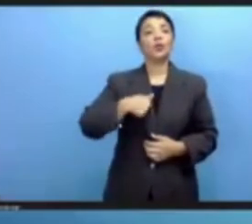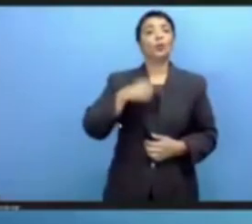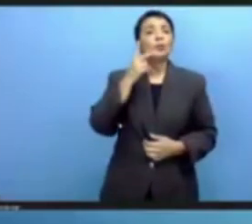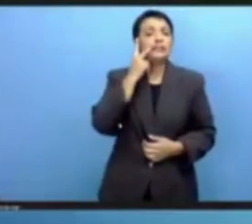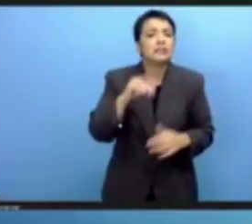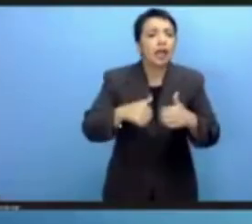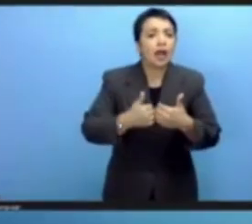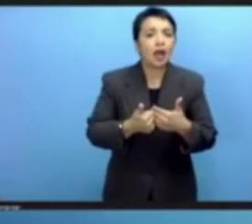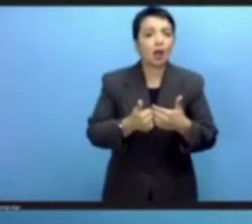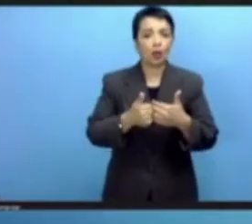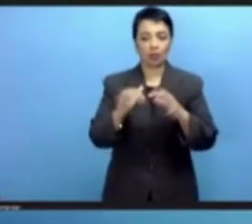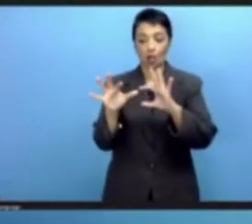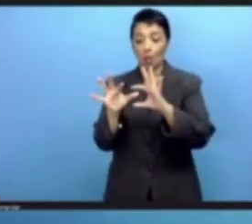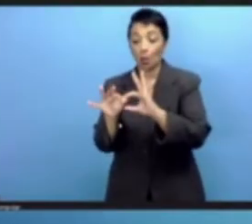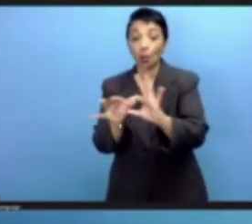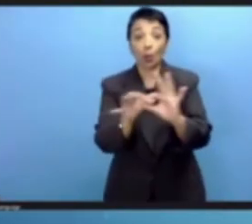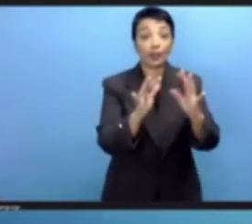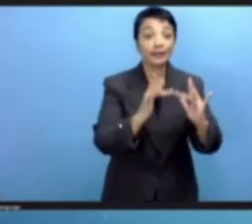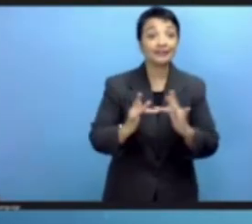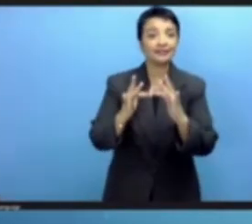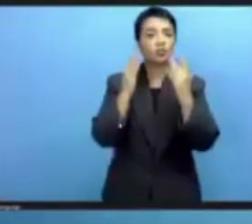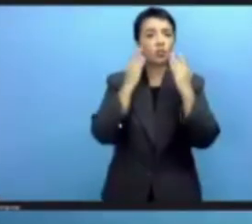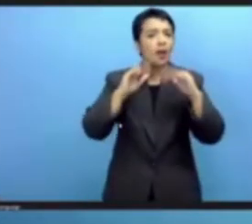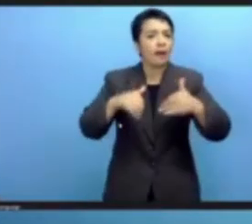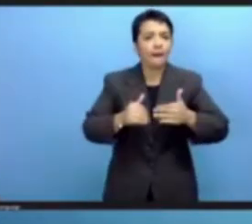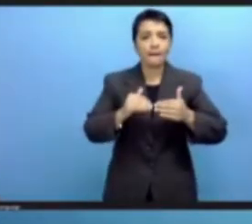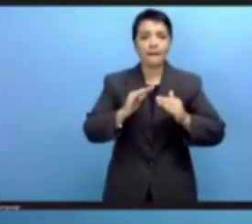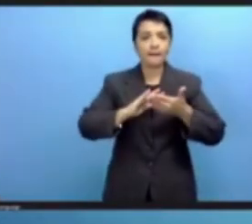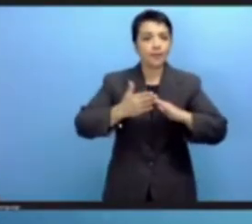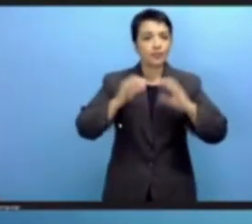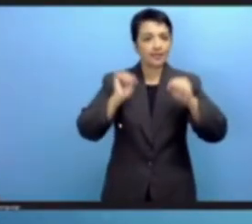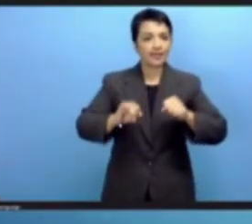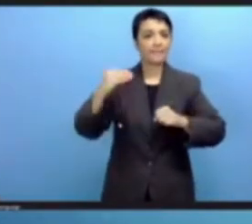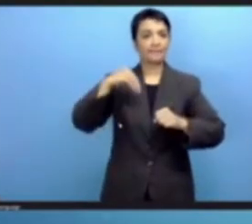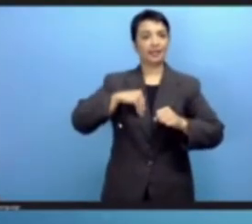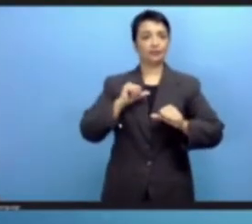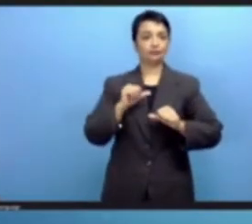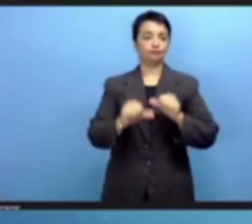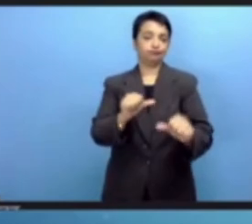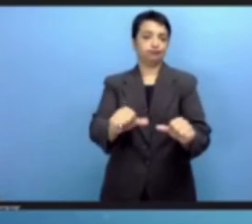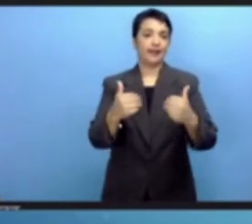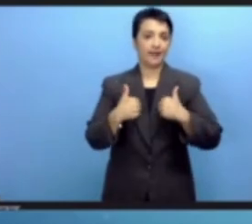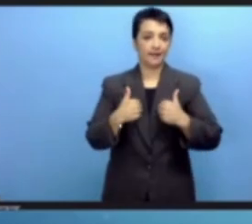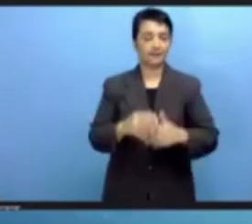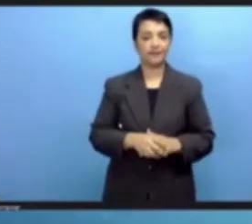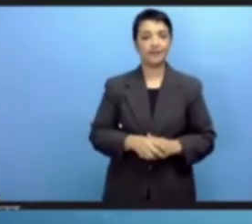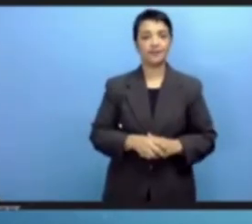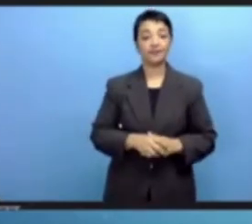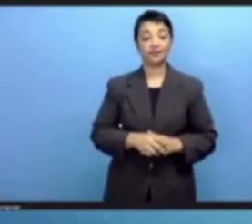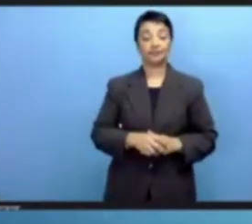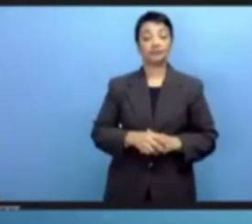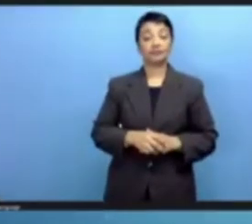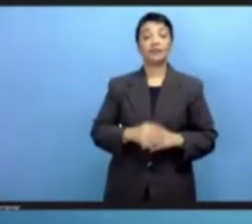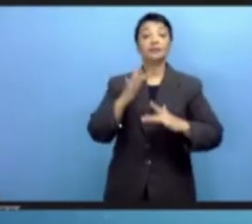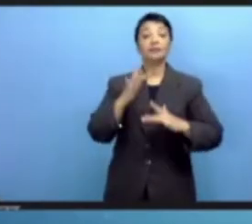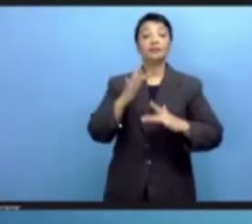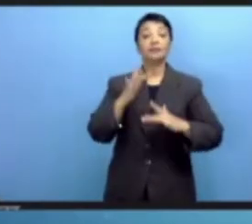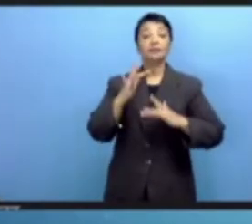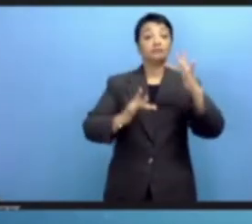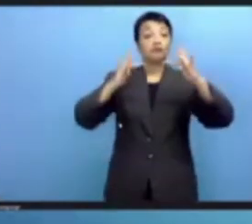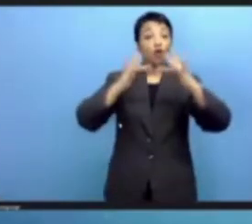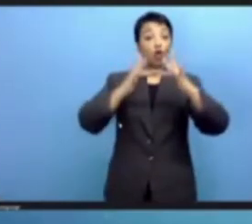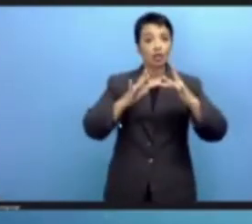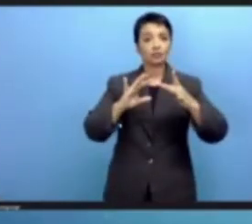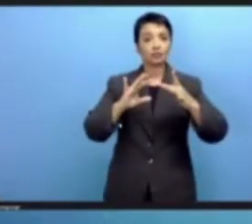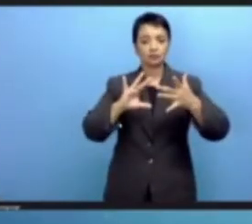connectivity in order for communities to fully benefit from it. Expanding the telecommunications ecosystems to include locally